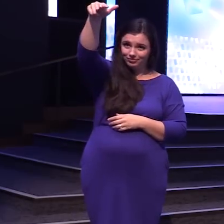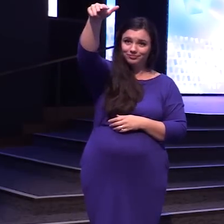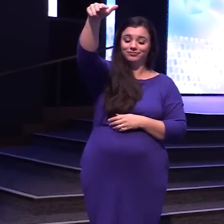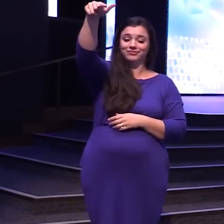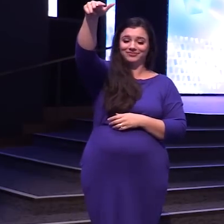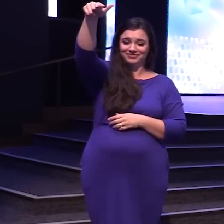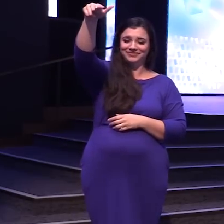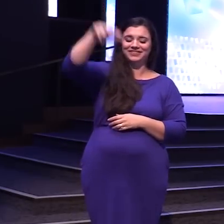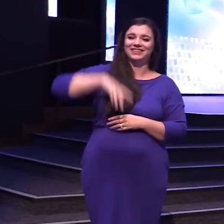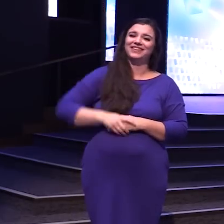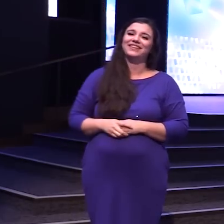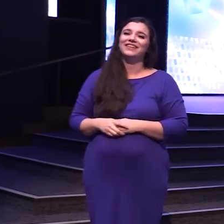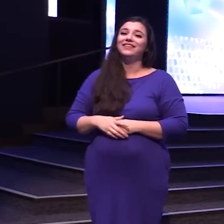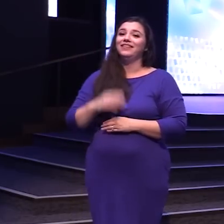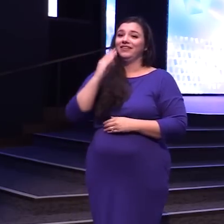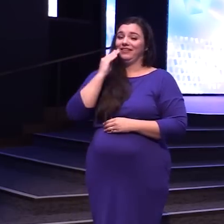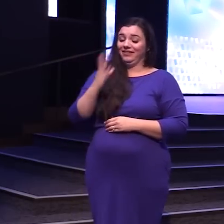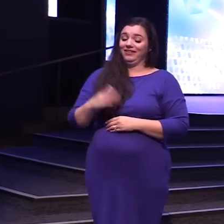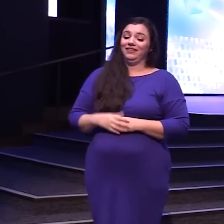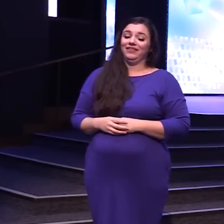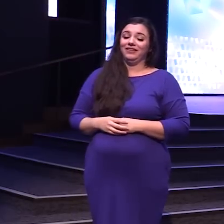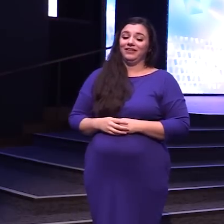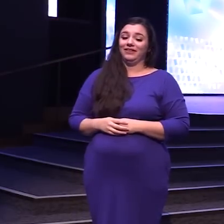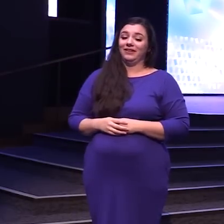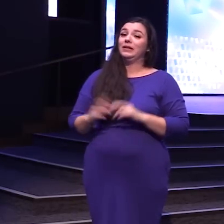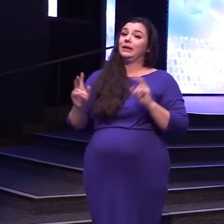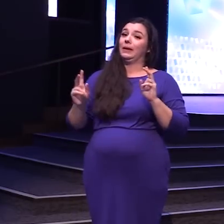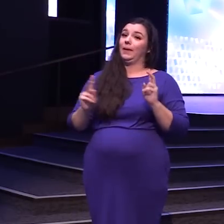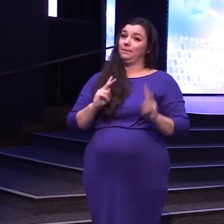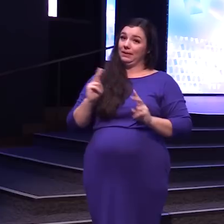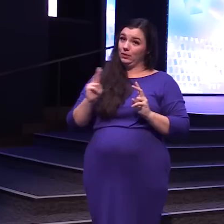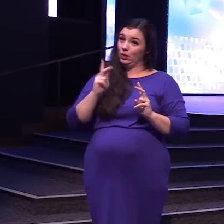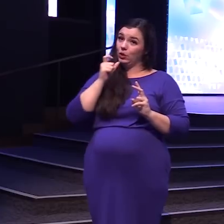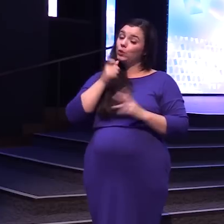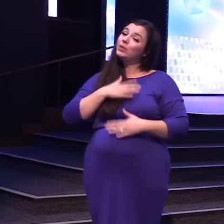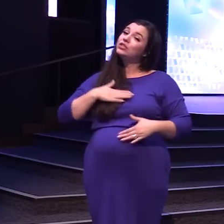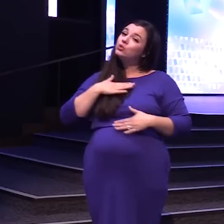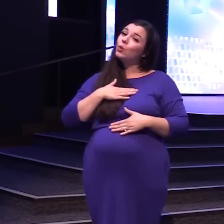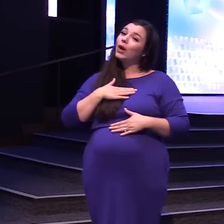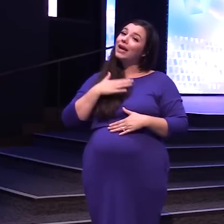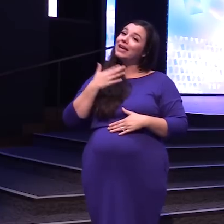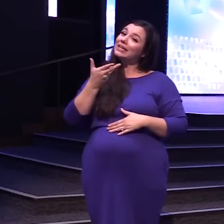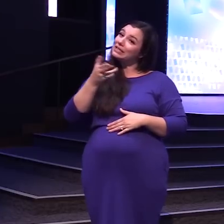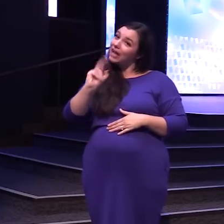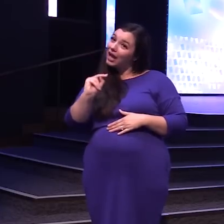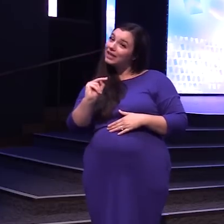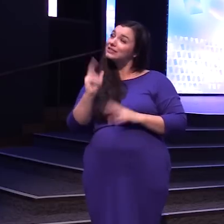Okay Here's the deal People Who like to shoot Guns